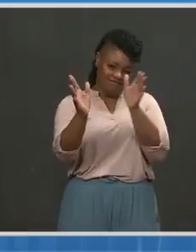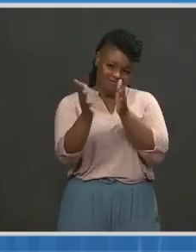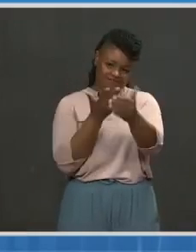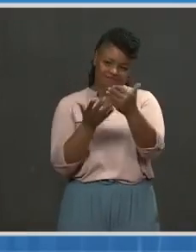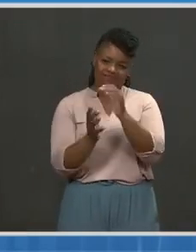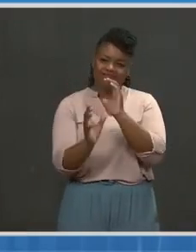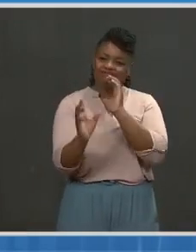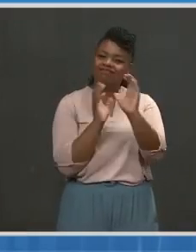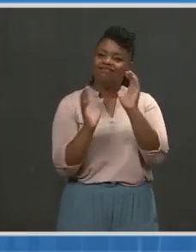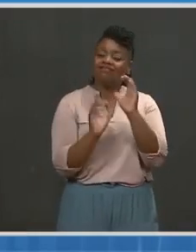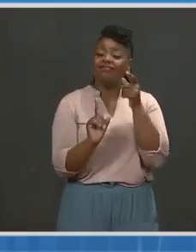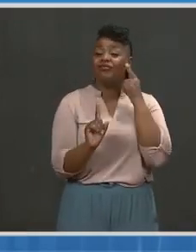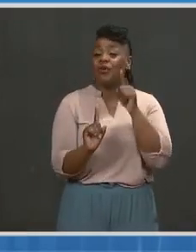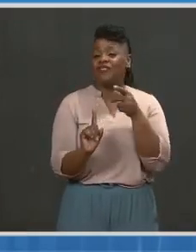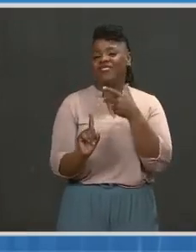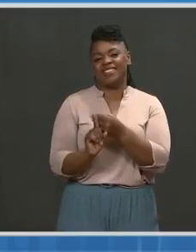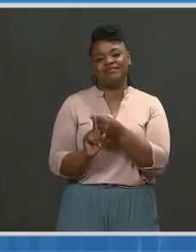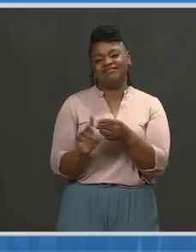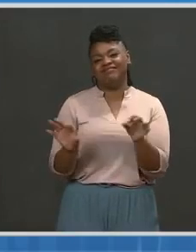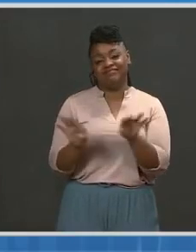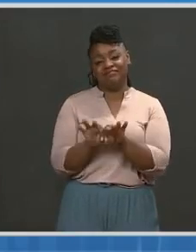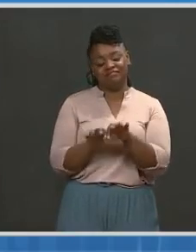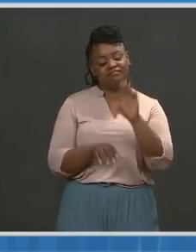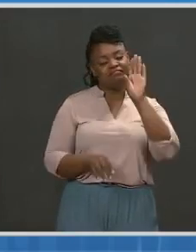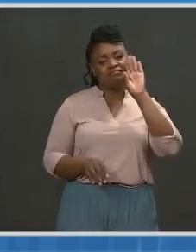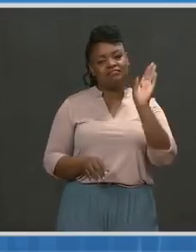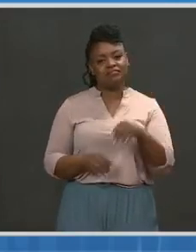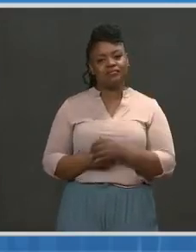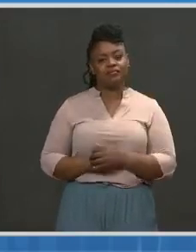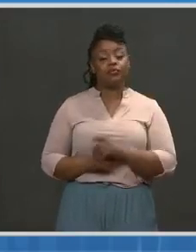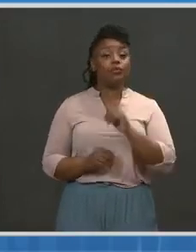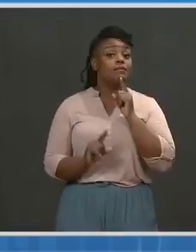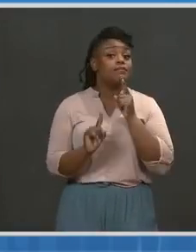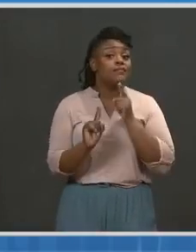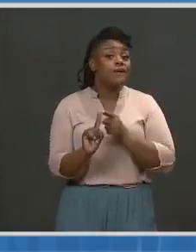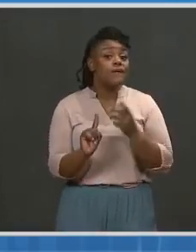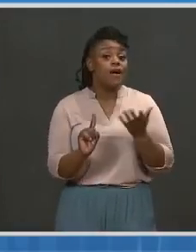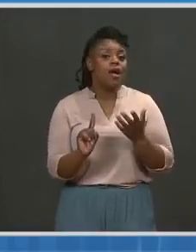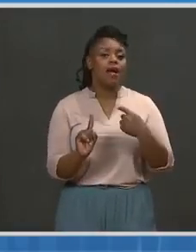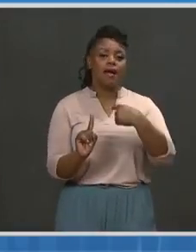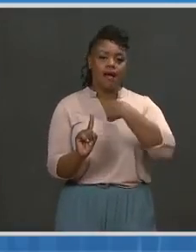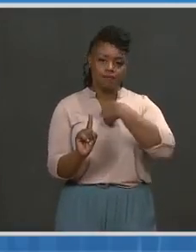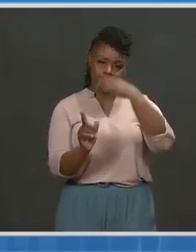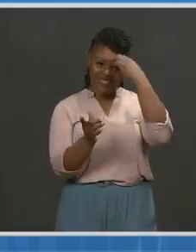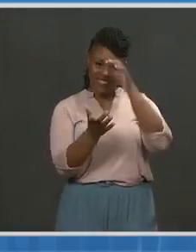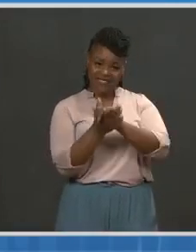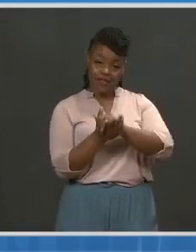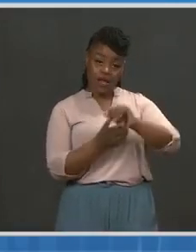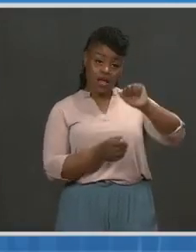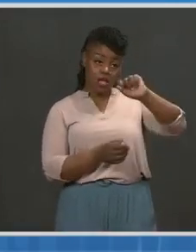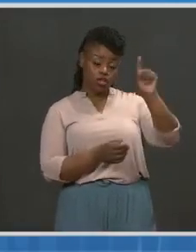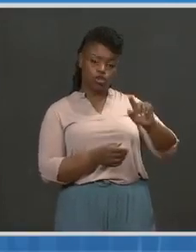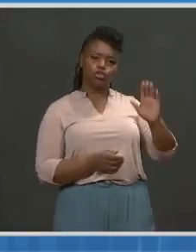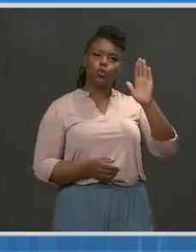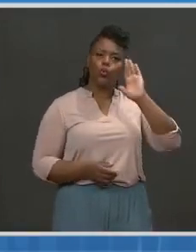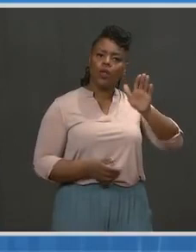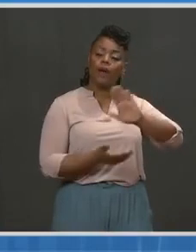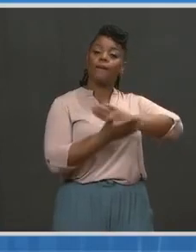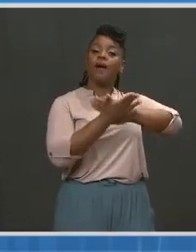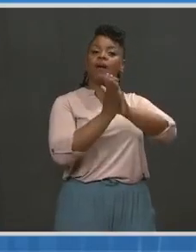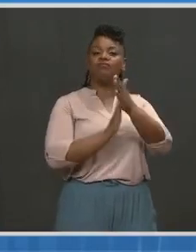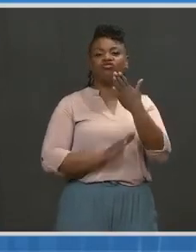and vaccine. At the end of the day, you know, when you look at the data, this is going to be turned out to be a good vaccine.